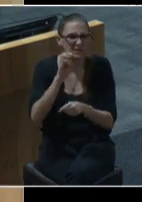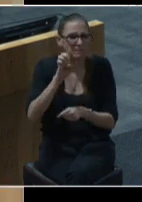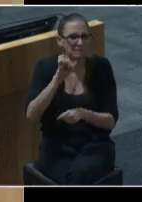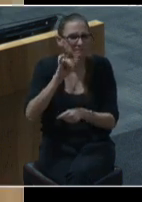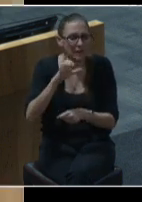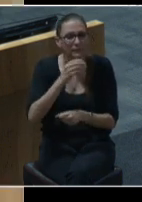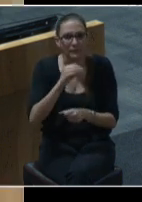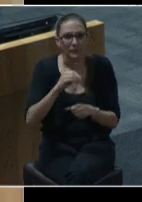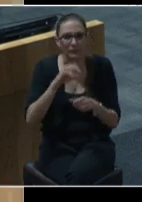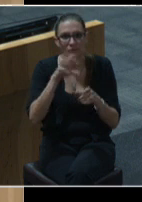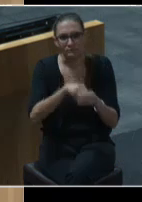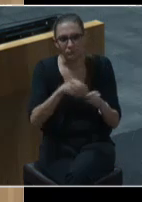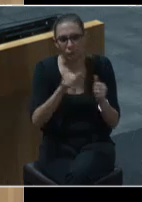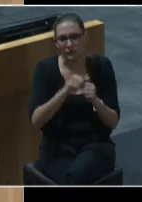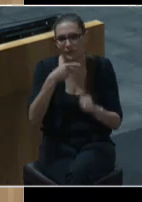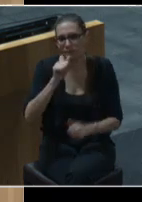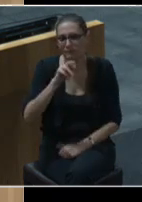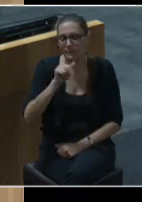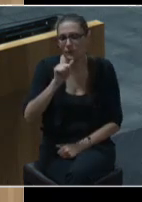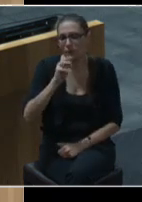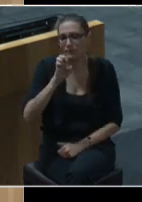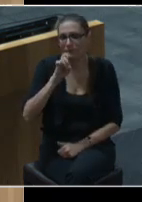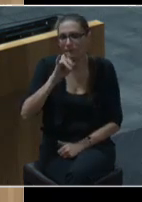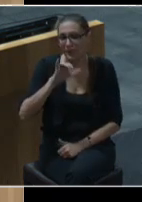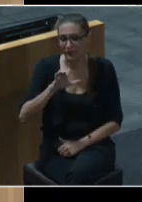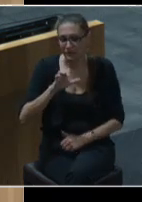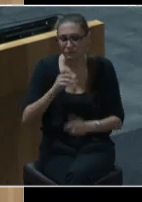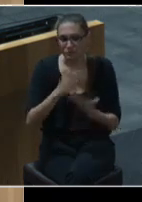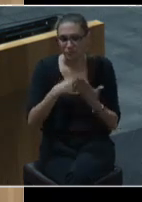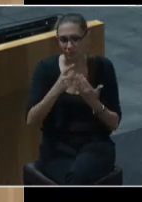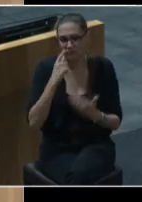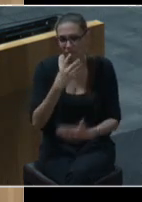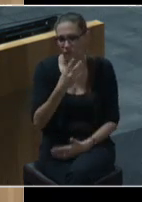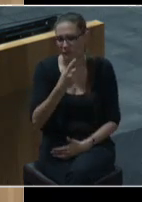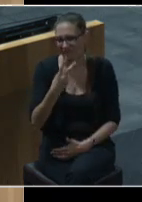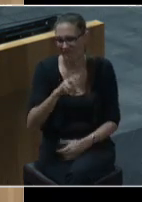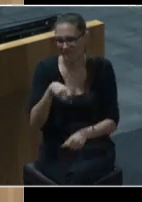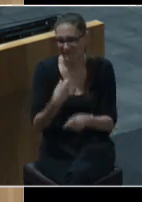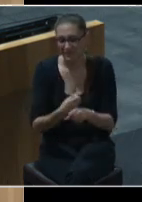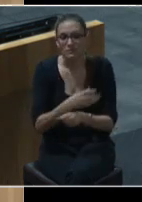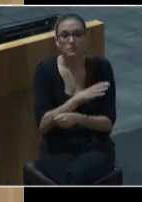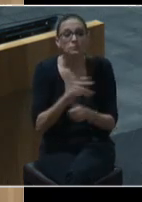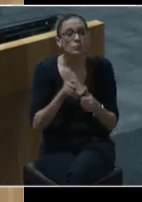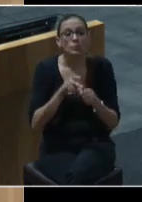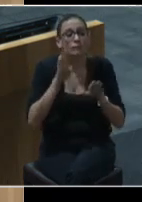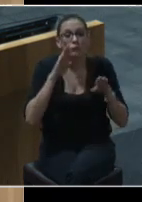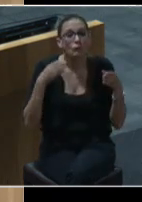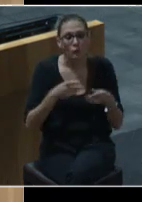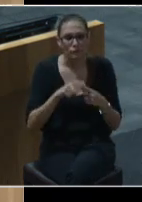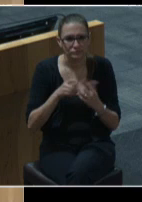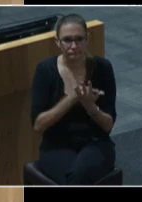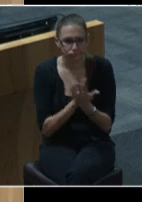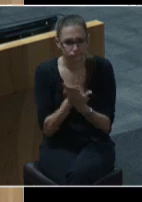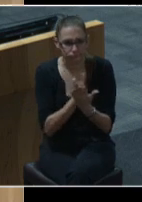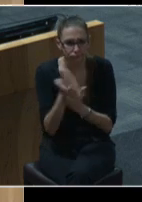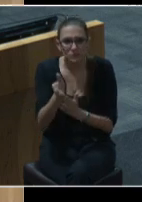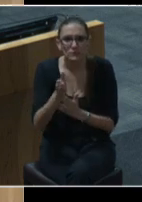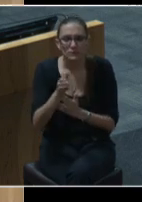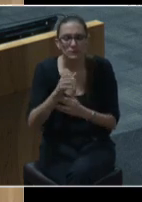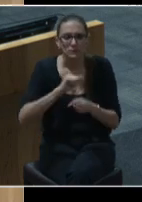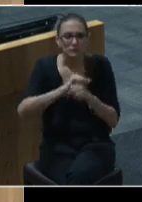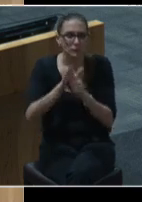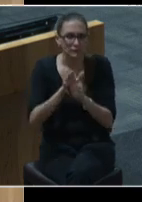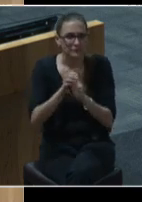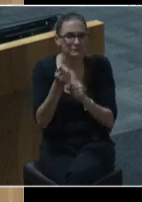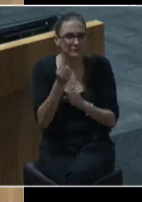ems community health paramedic program for the last one and a half years his primary focus has been in navigating the cobit 19 patients